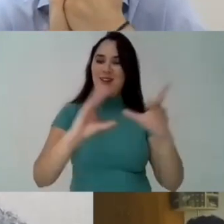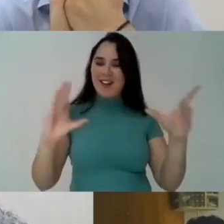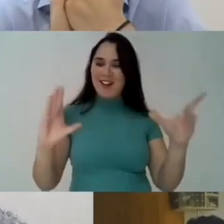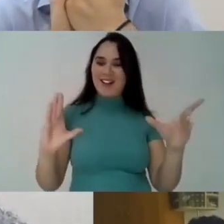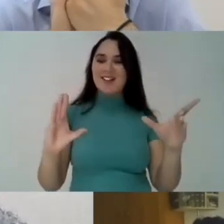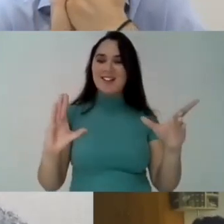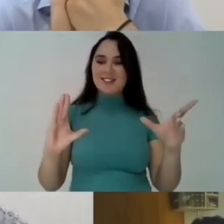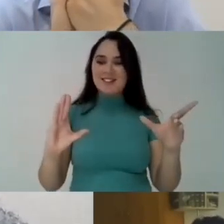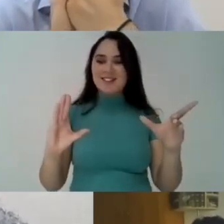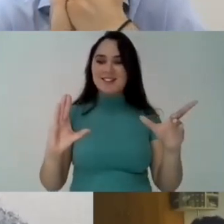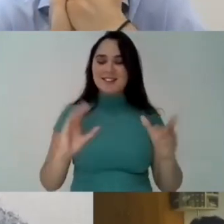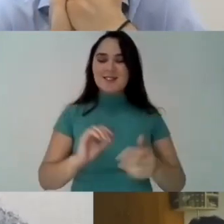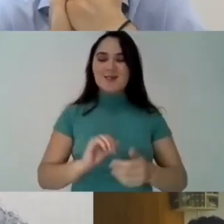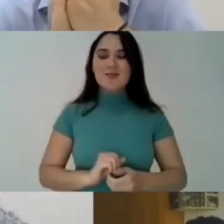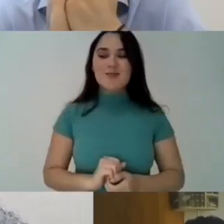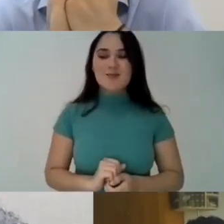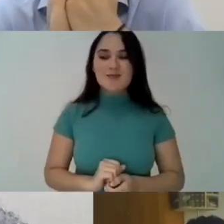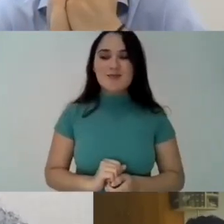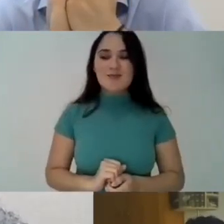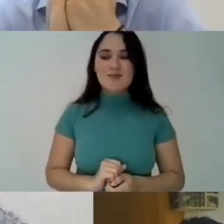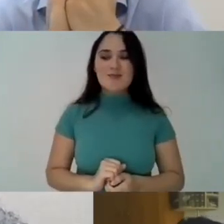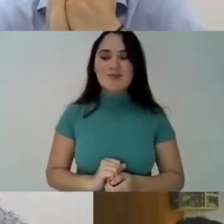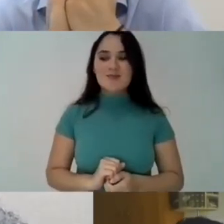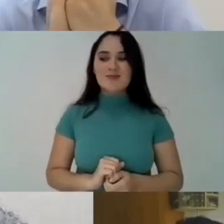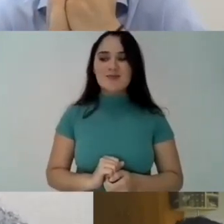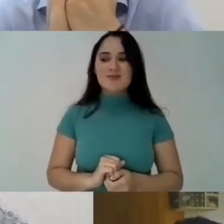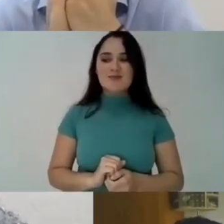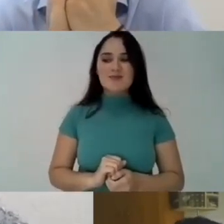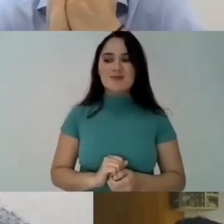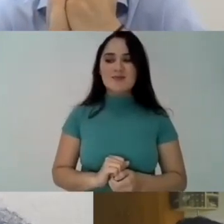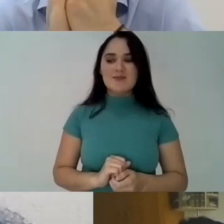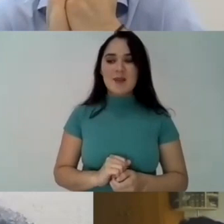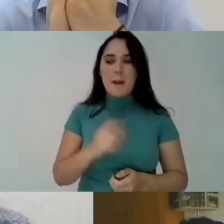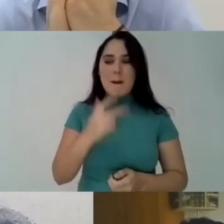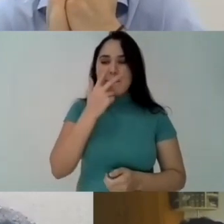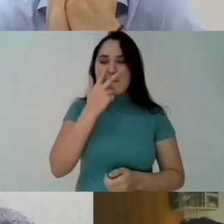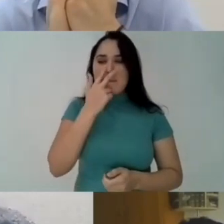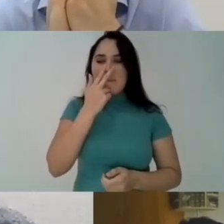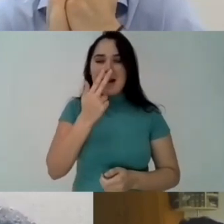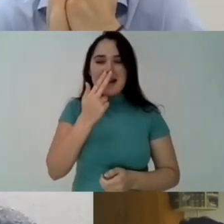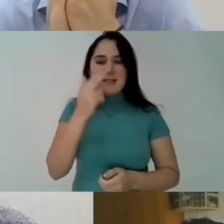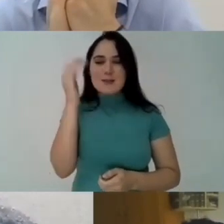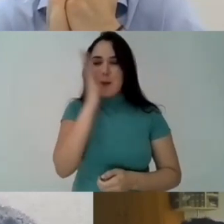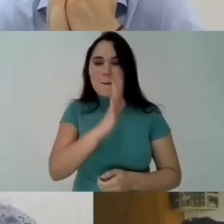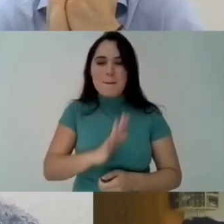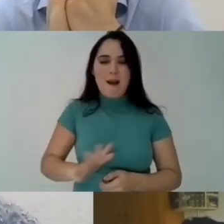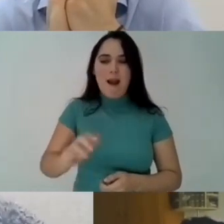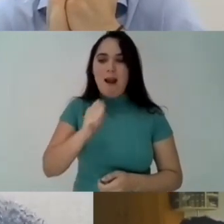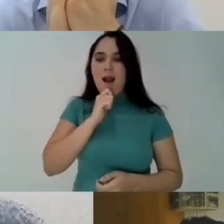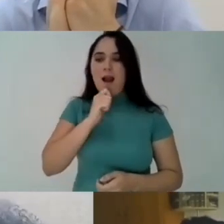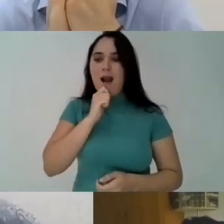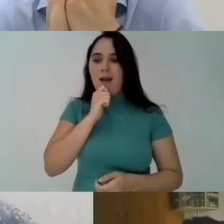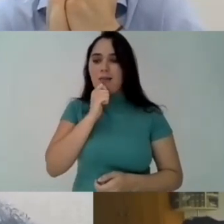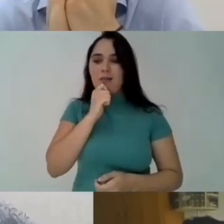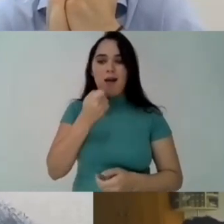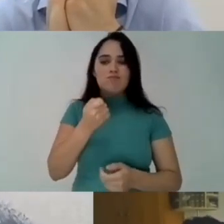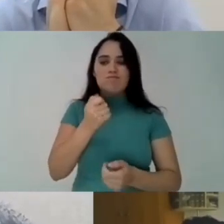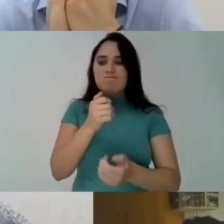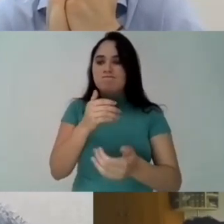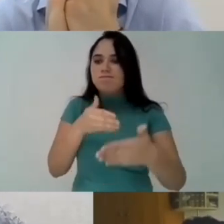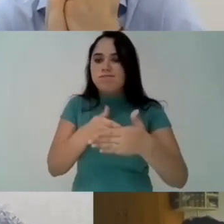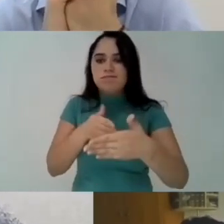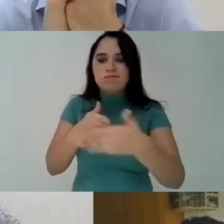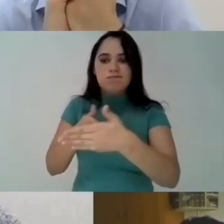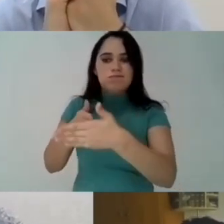so our fight involved the return of the democracy and of course the